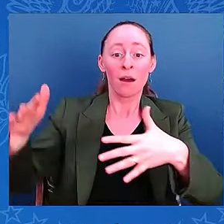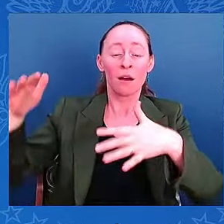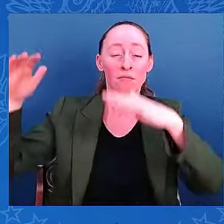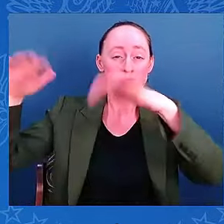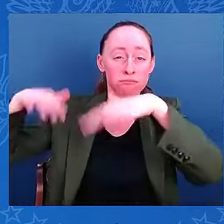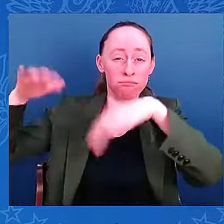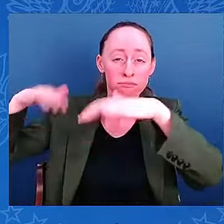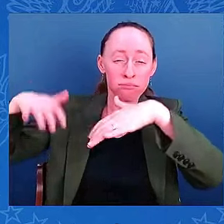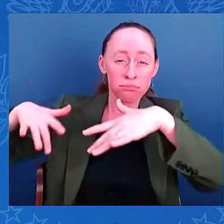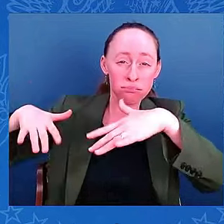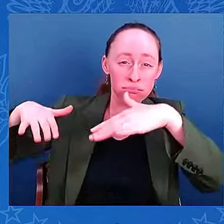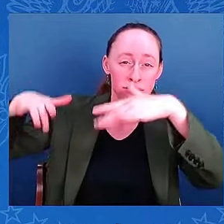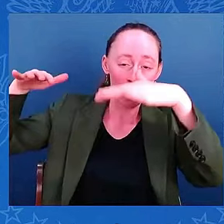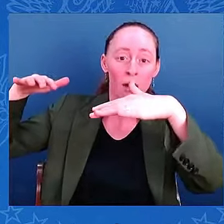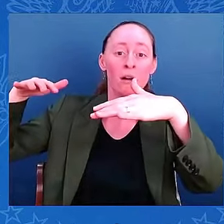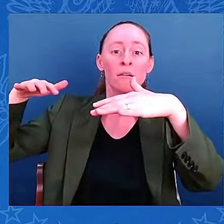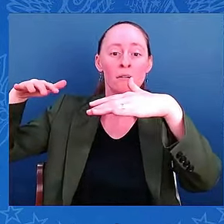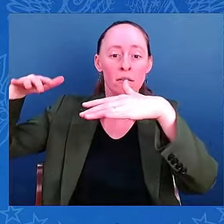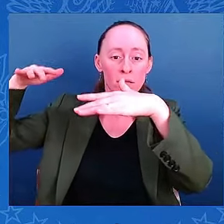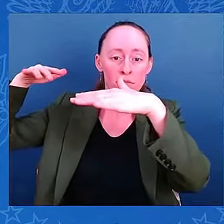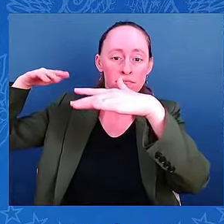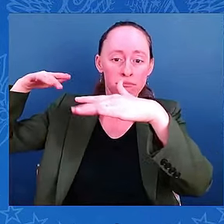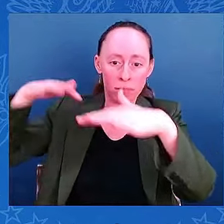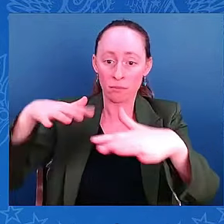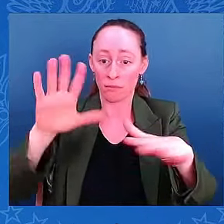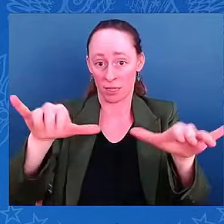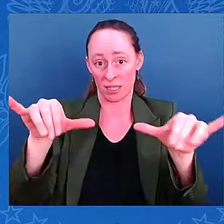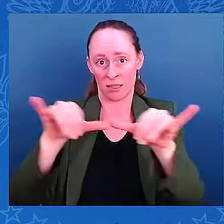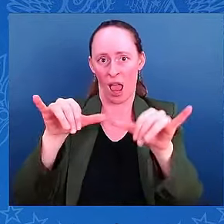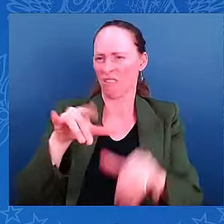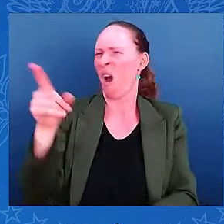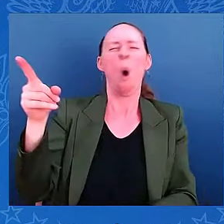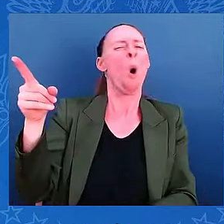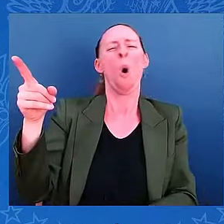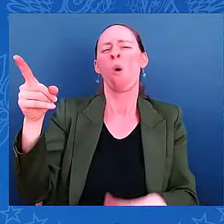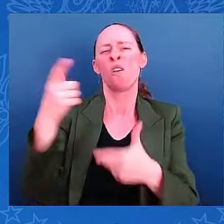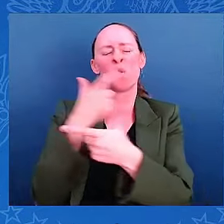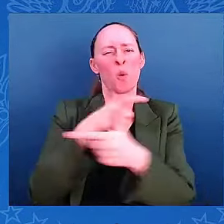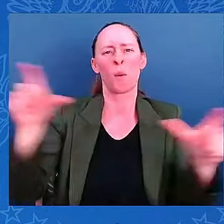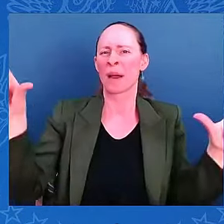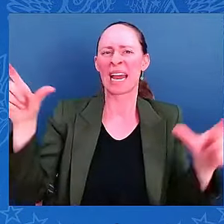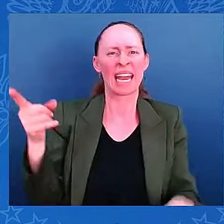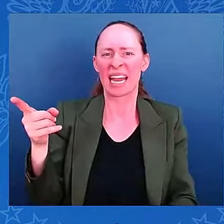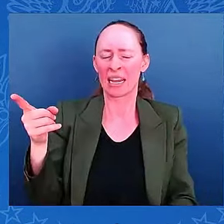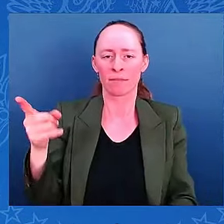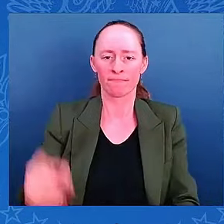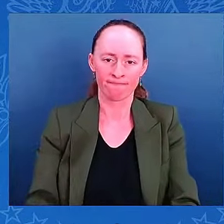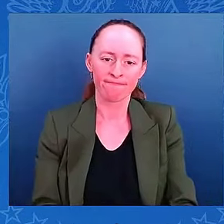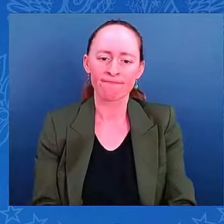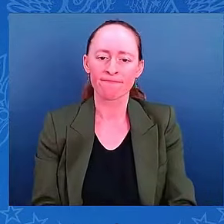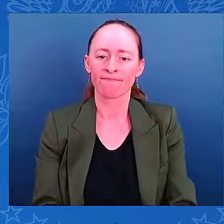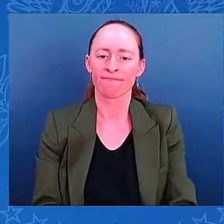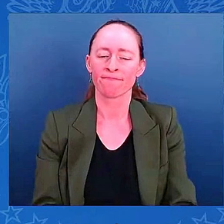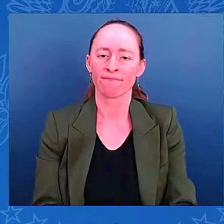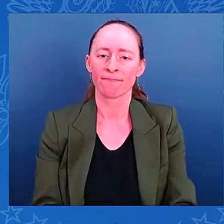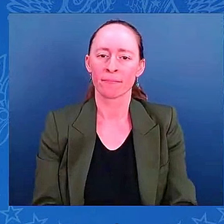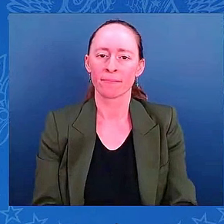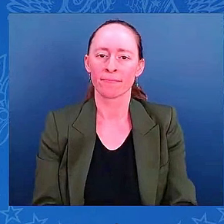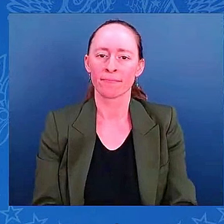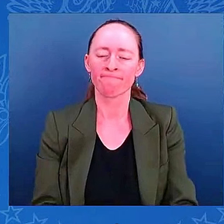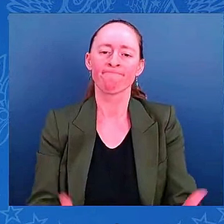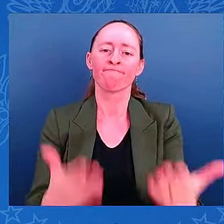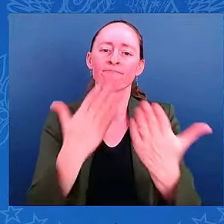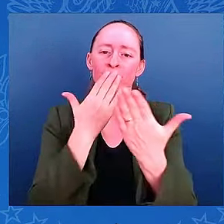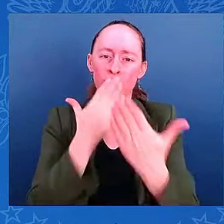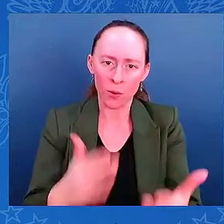scale and breadth of the threat, which is somewhat unusual for Milton. Thank you, and thanks for your good work. Mike, one more question. Yes, sir. For